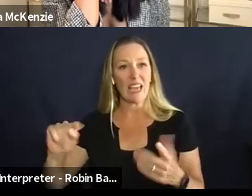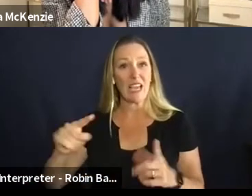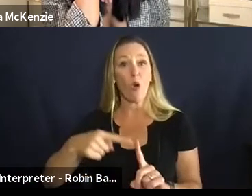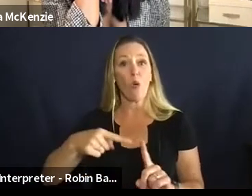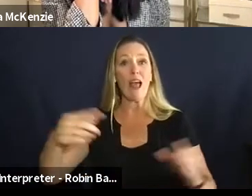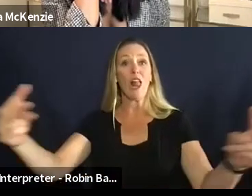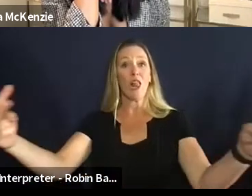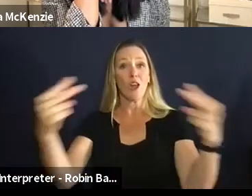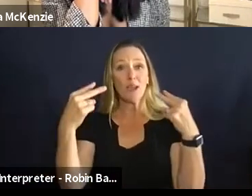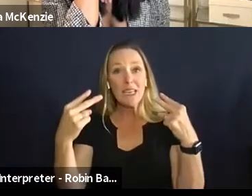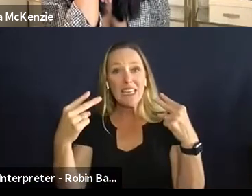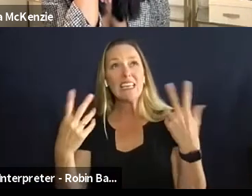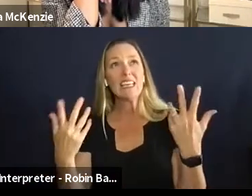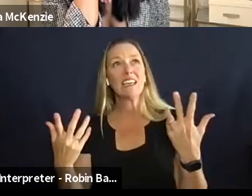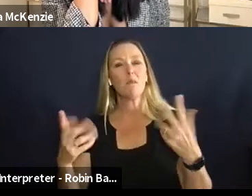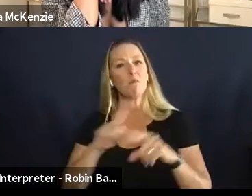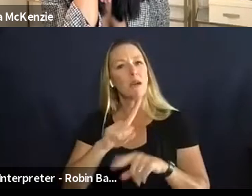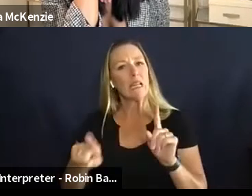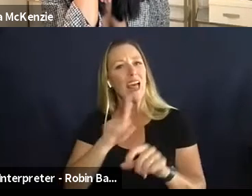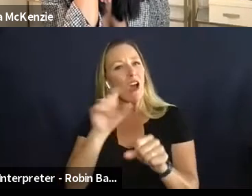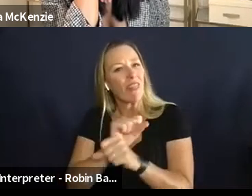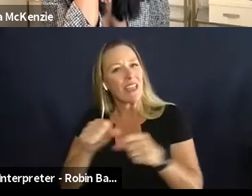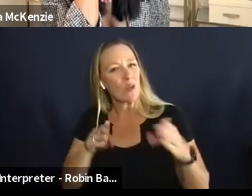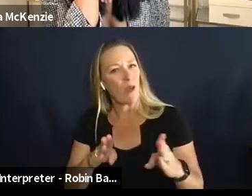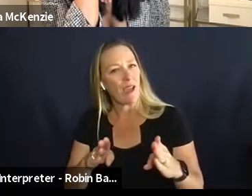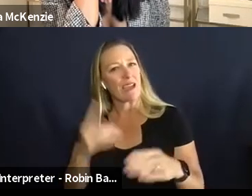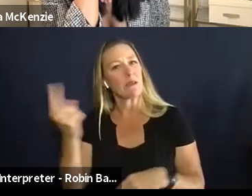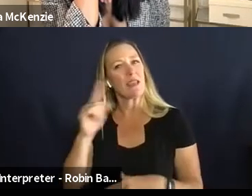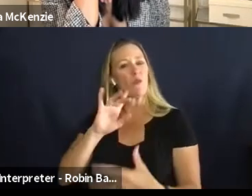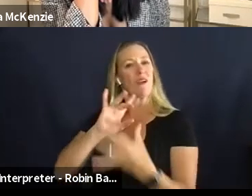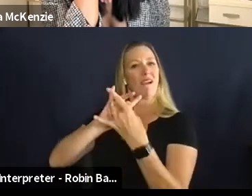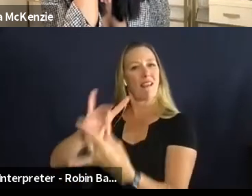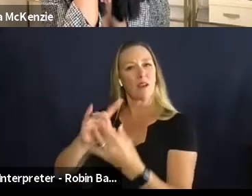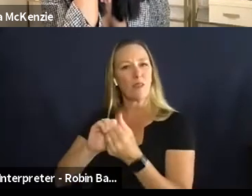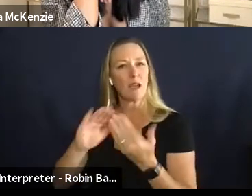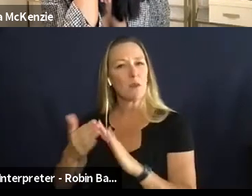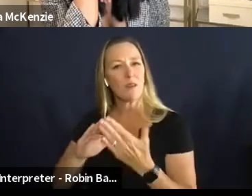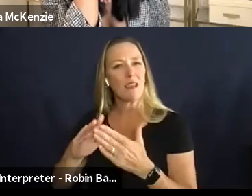you know resonates with community and really helps them move forward as social entrepreneurs